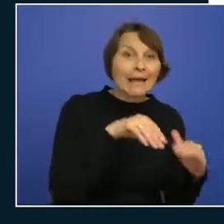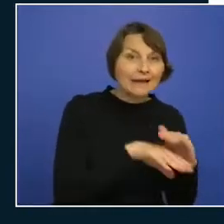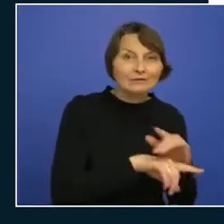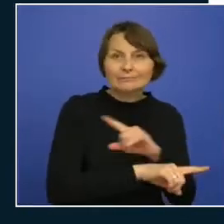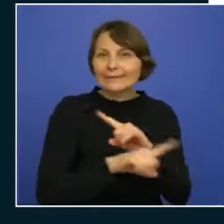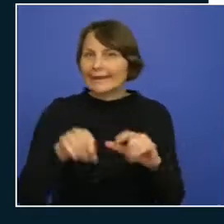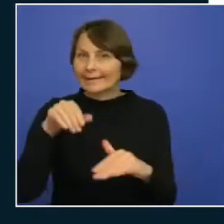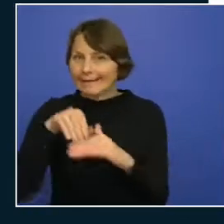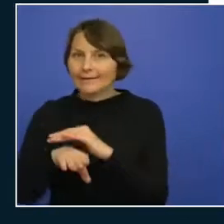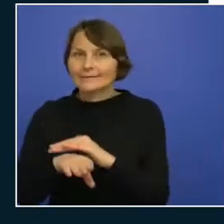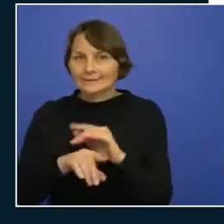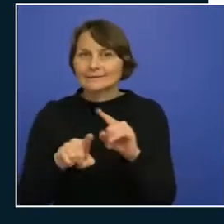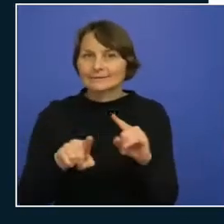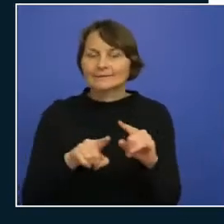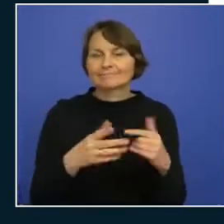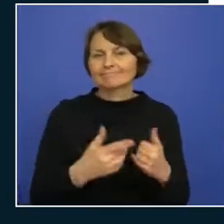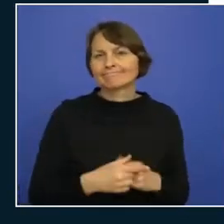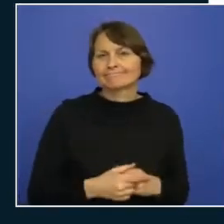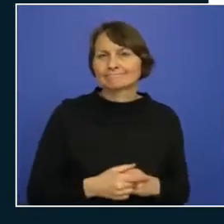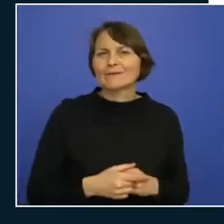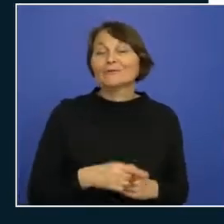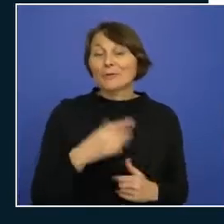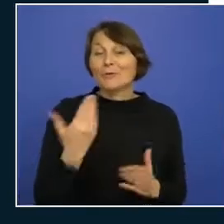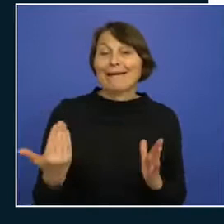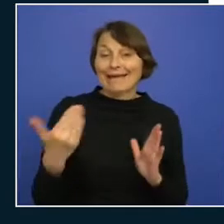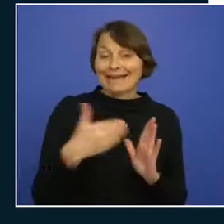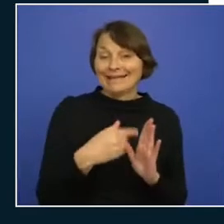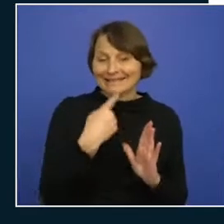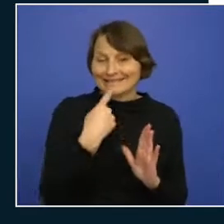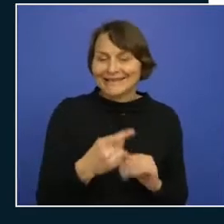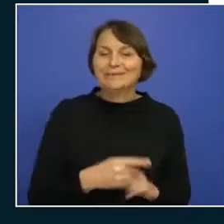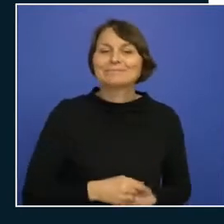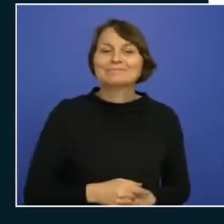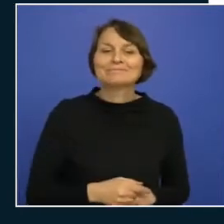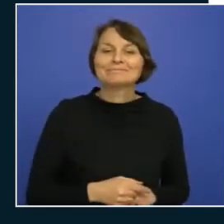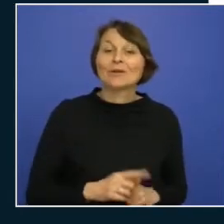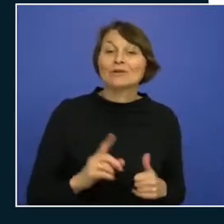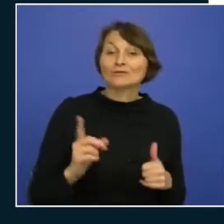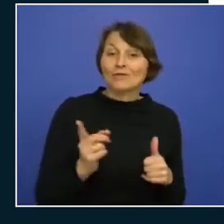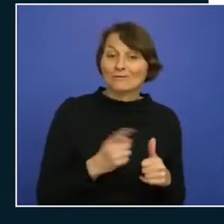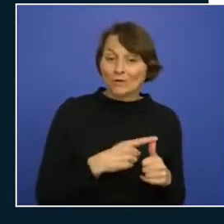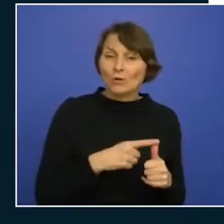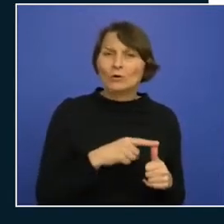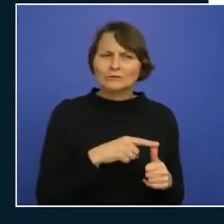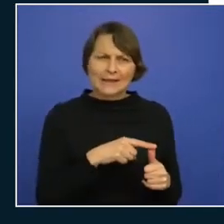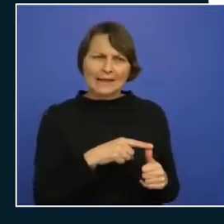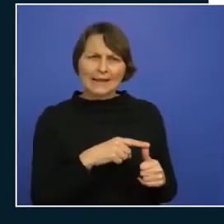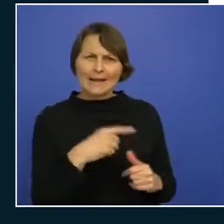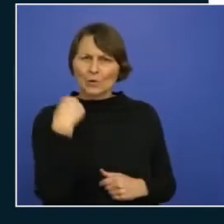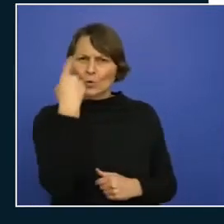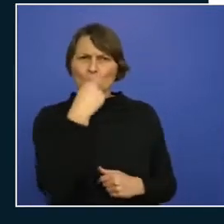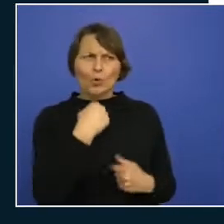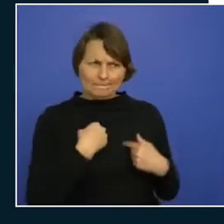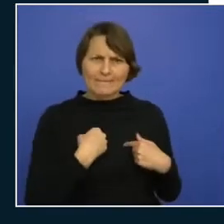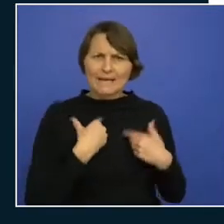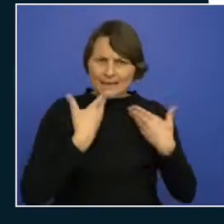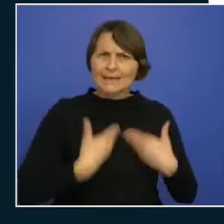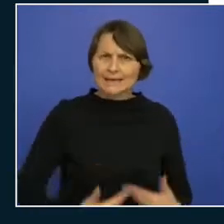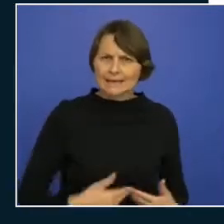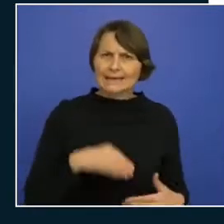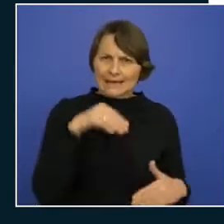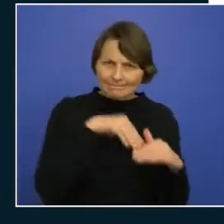do so let me say that one more time authentication is the process of verifying who you are whereas authorization